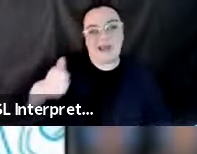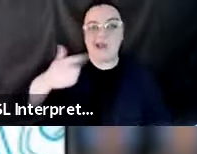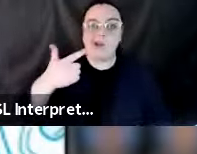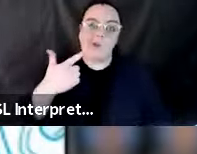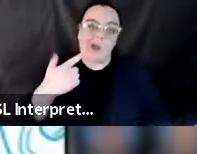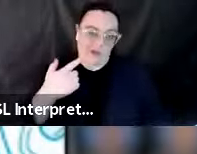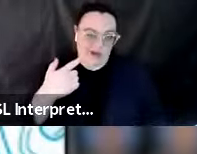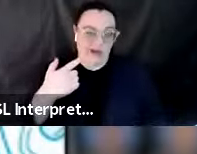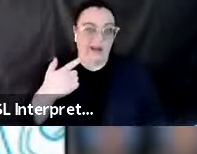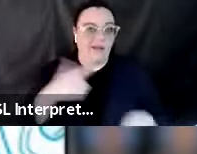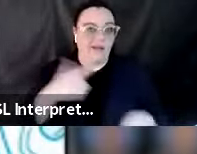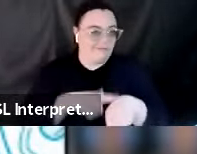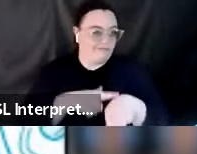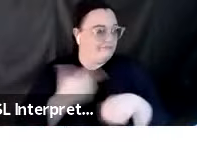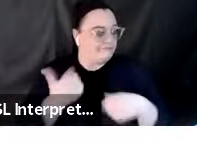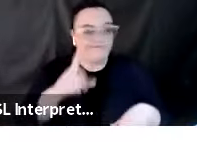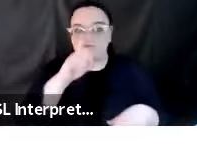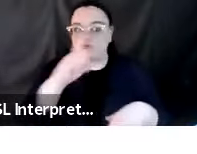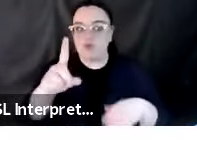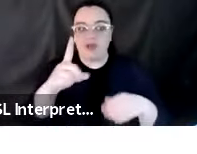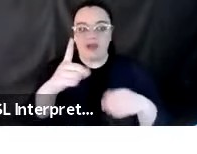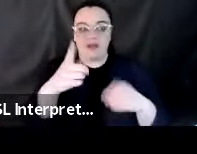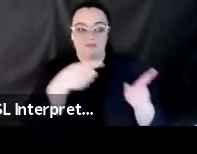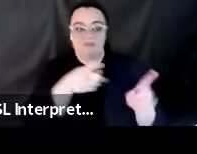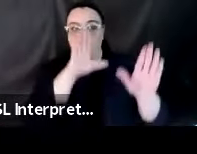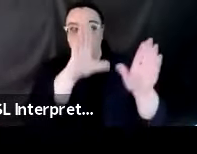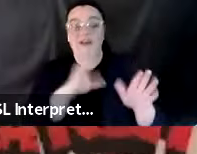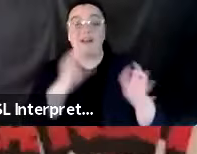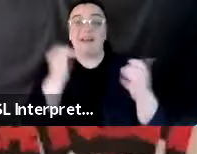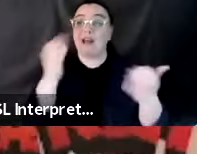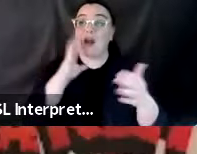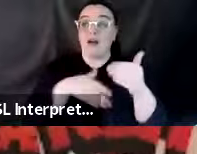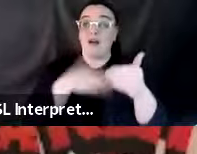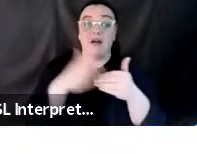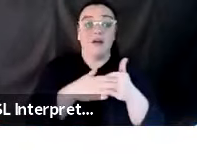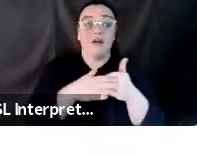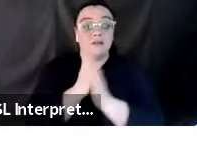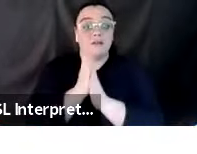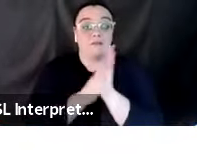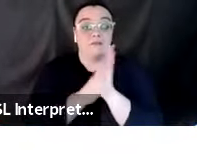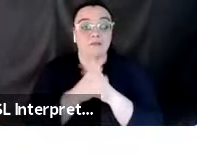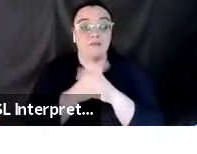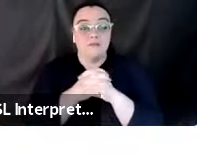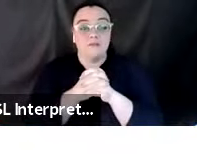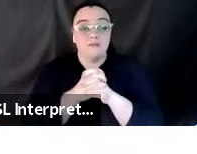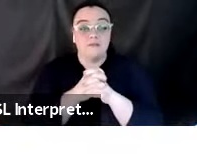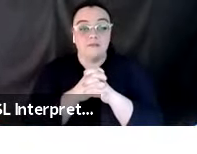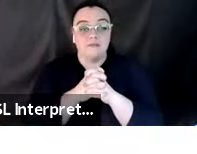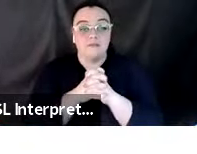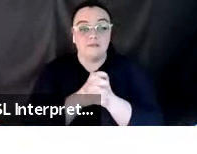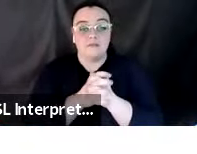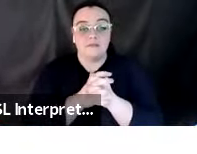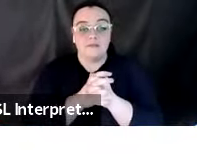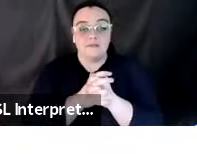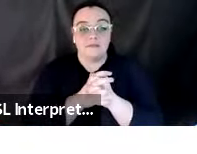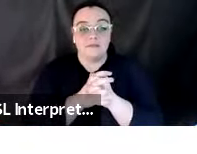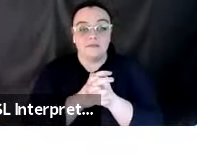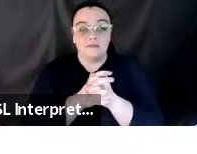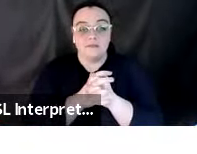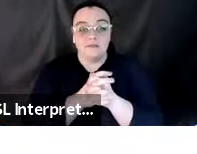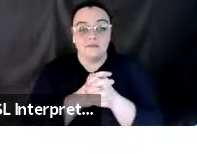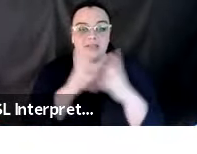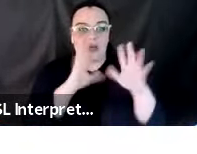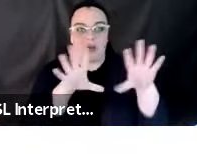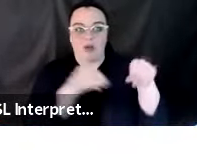very familiar. And we're actually going to move ahead now to, I'm going to stop